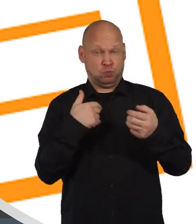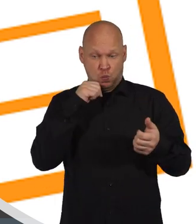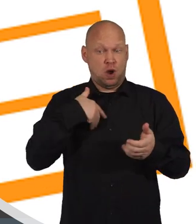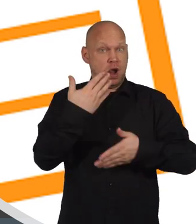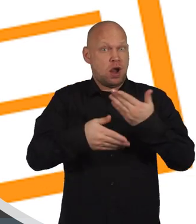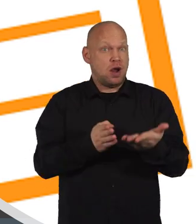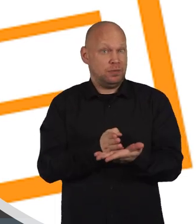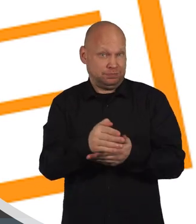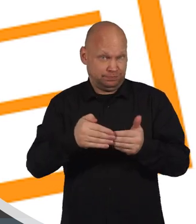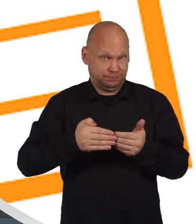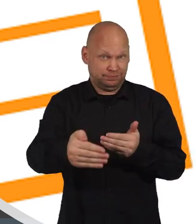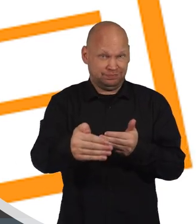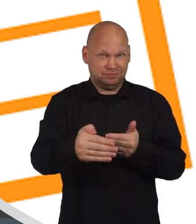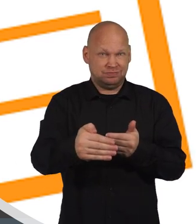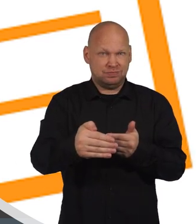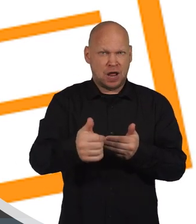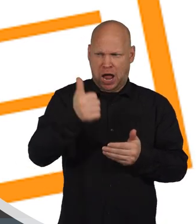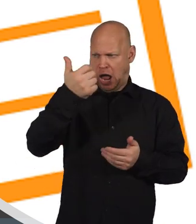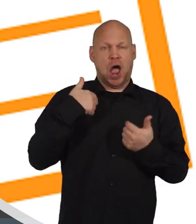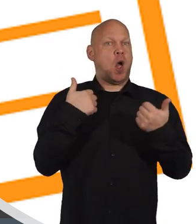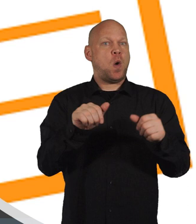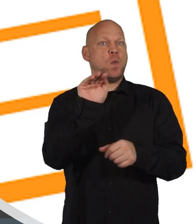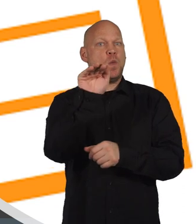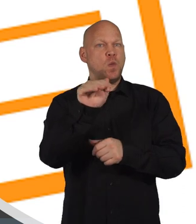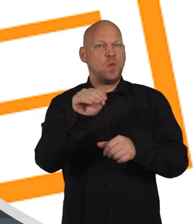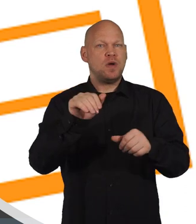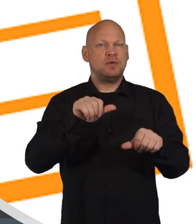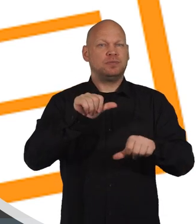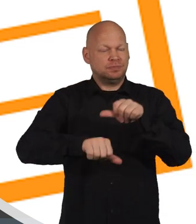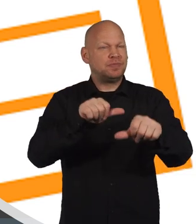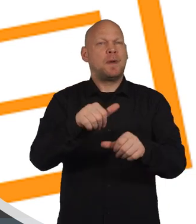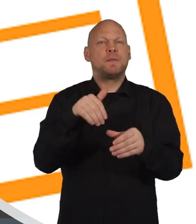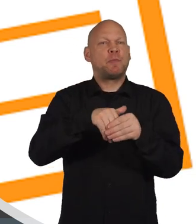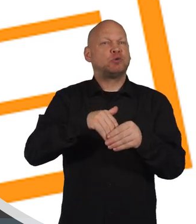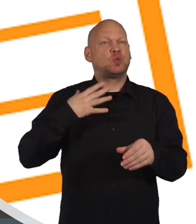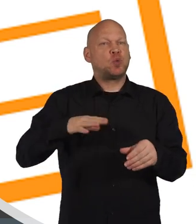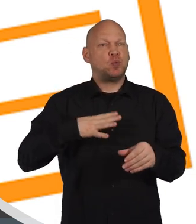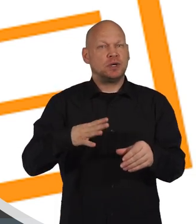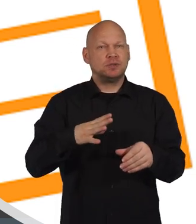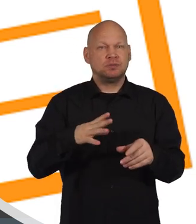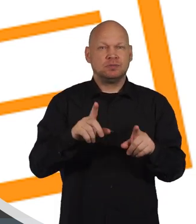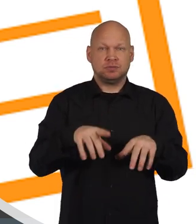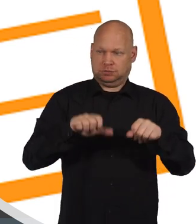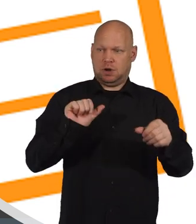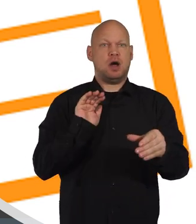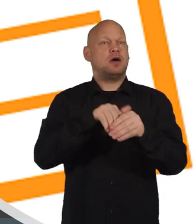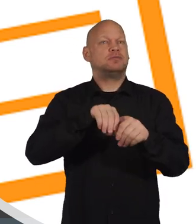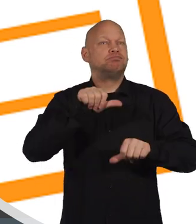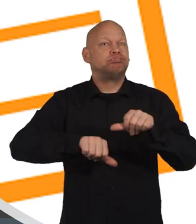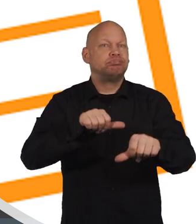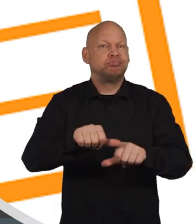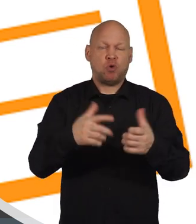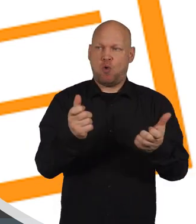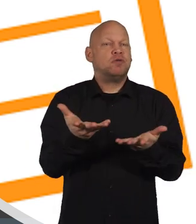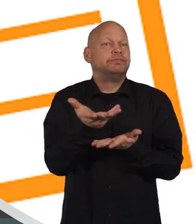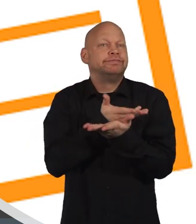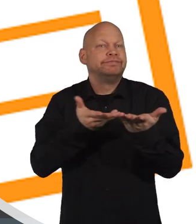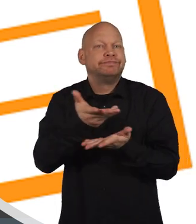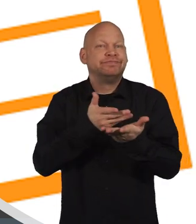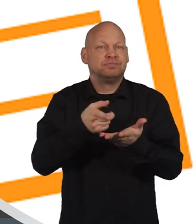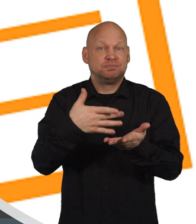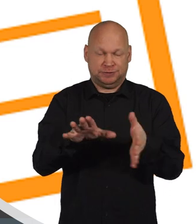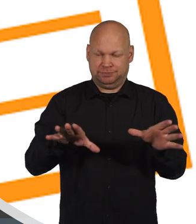second video I'm going to take you through how to make a participation request including how to take part in the process or discussion